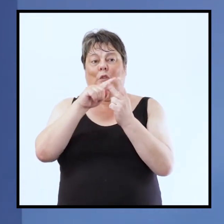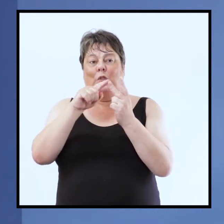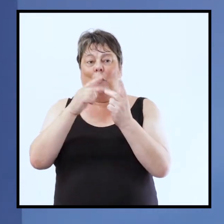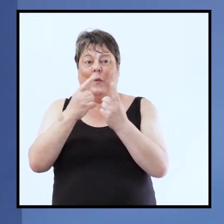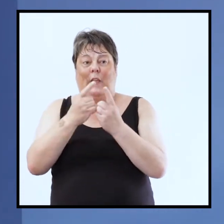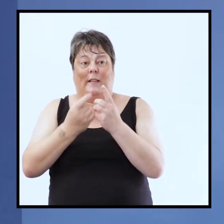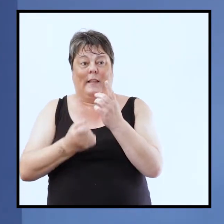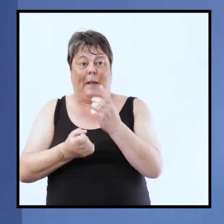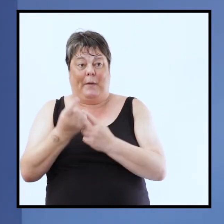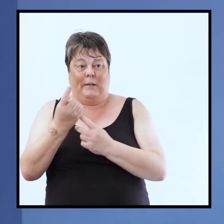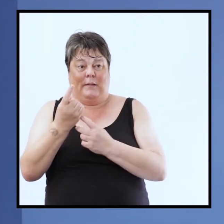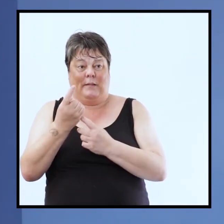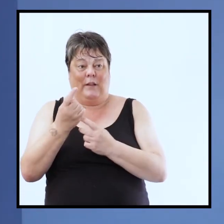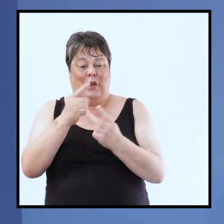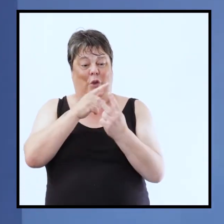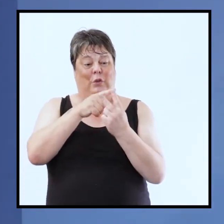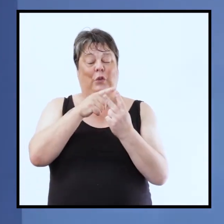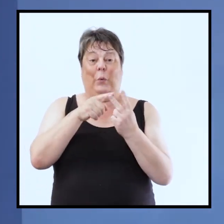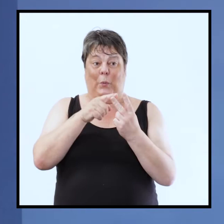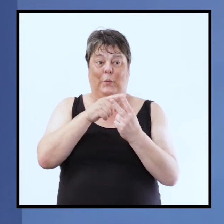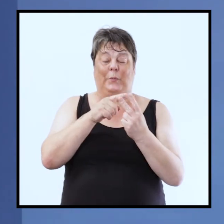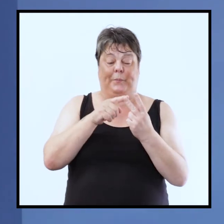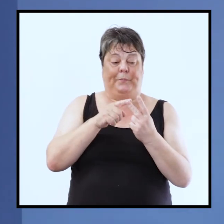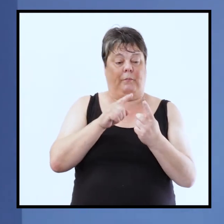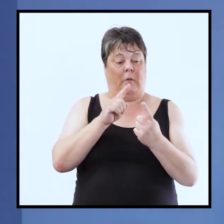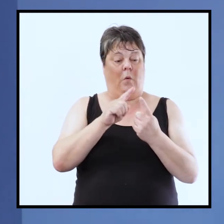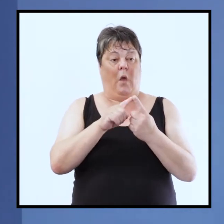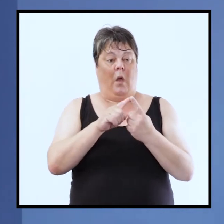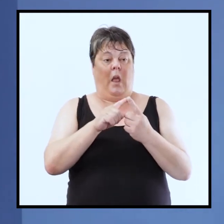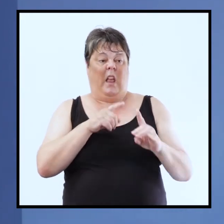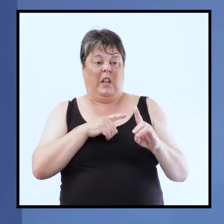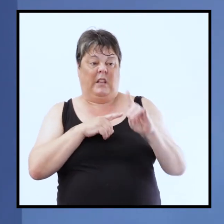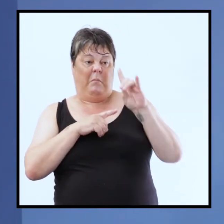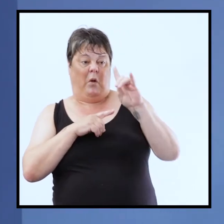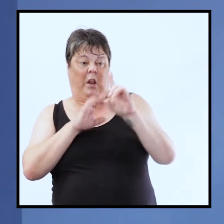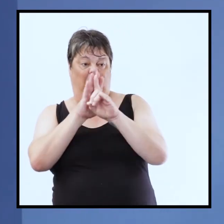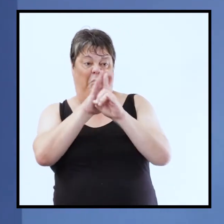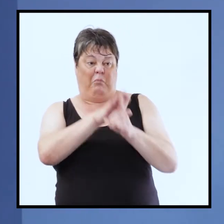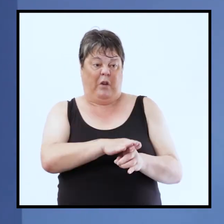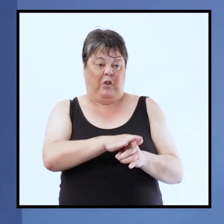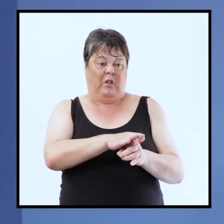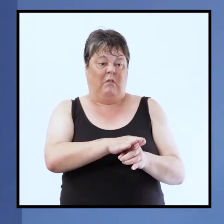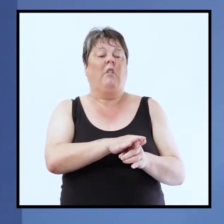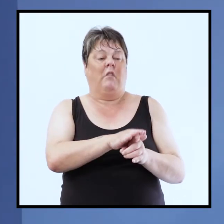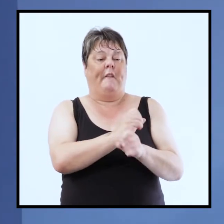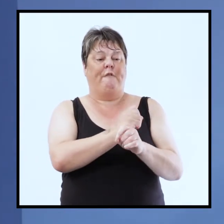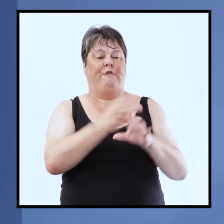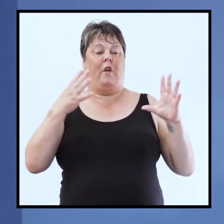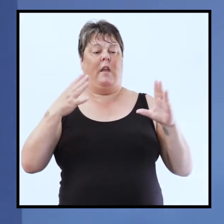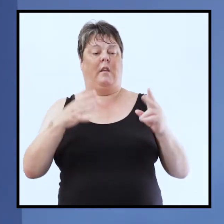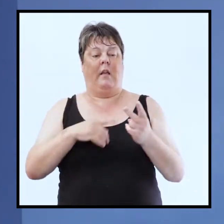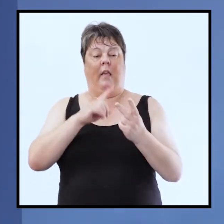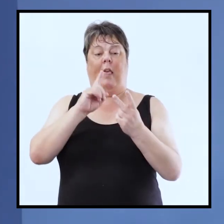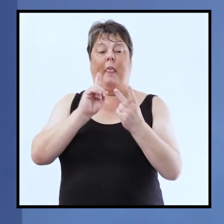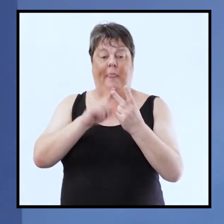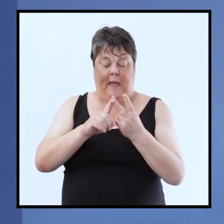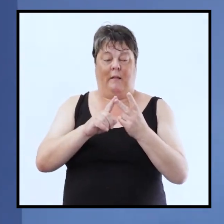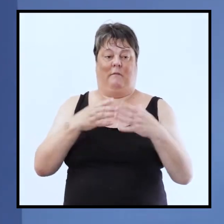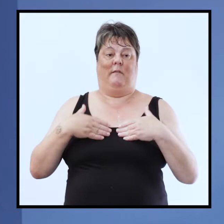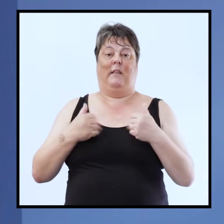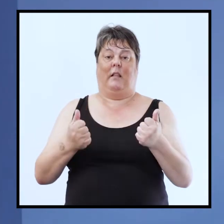that's why i labored the point earlier there's two things going on there she's set free from demonic oppression and then she is healed and sometimes